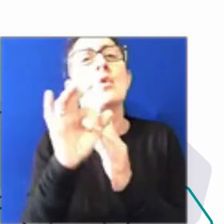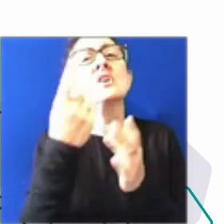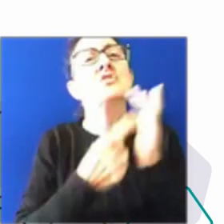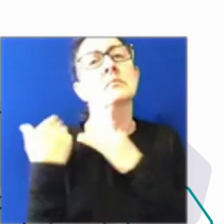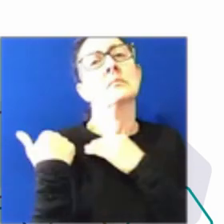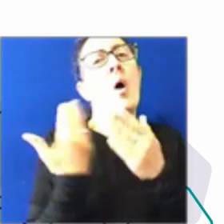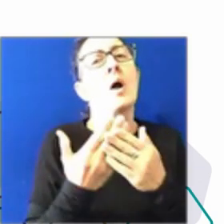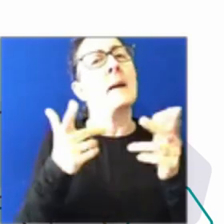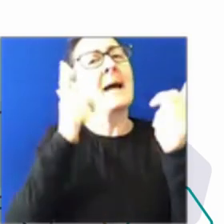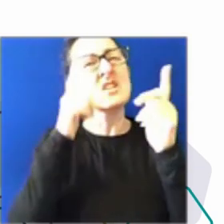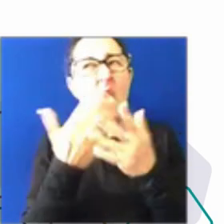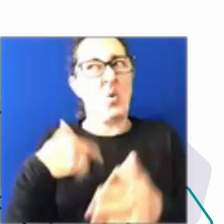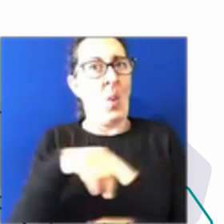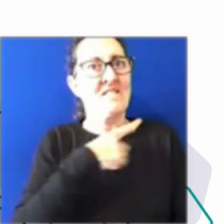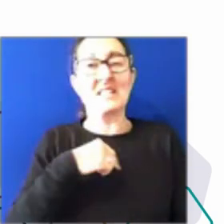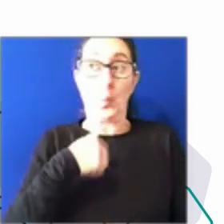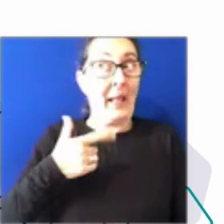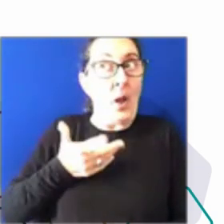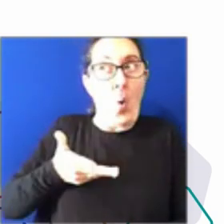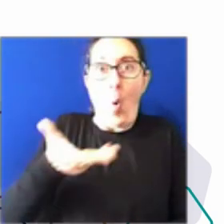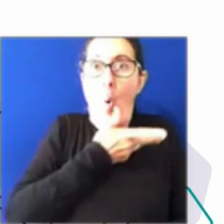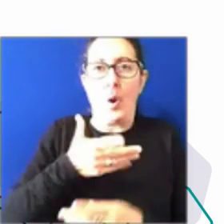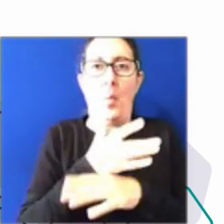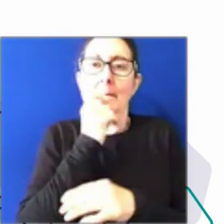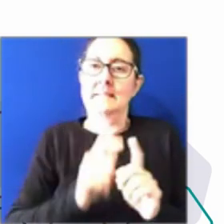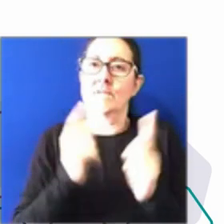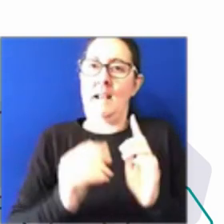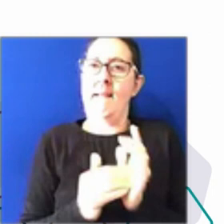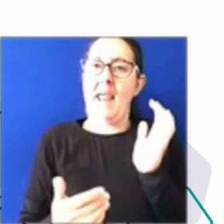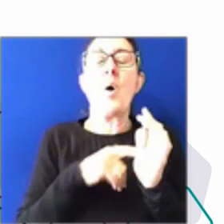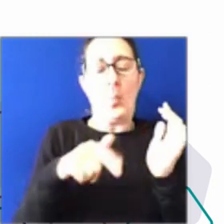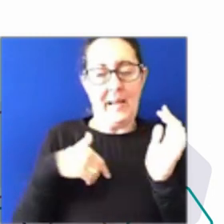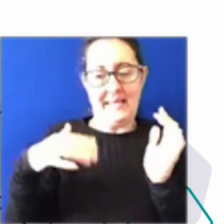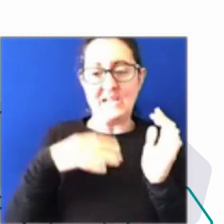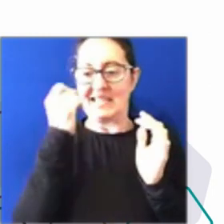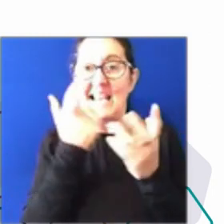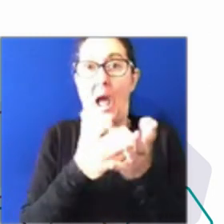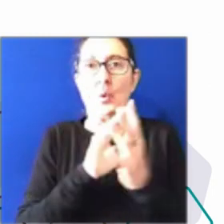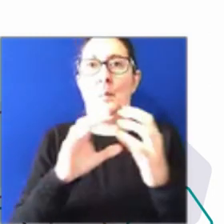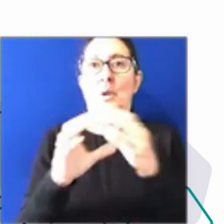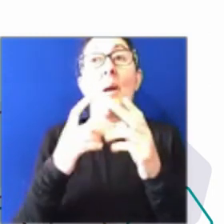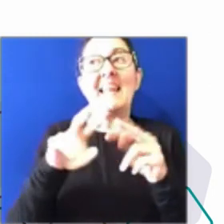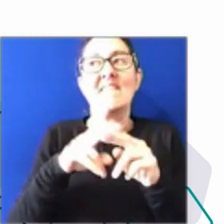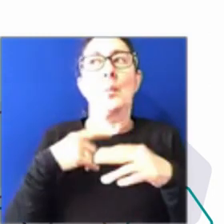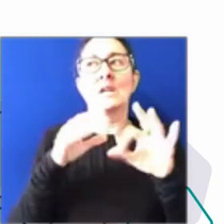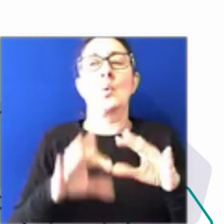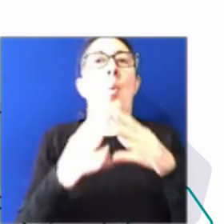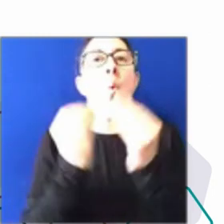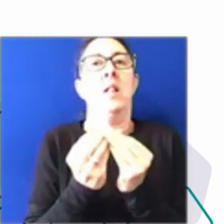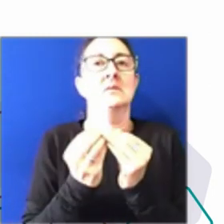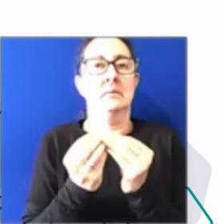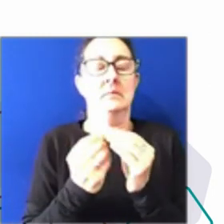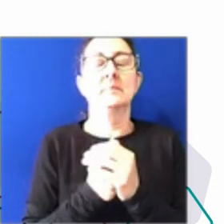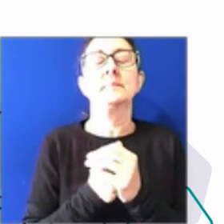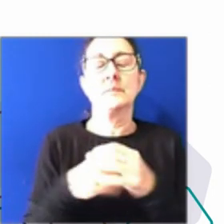us, right? Because we're all working a bit differently and we need to understand how to communicate when we're not all together. My COVID example is this.